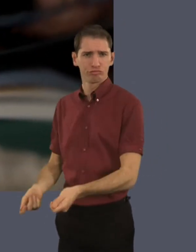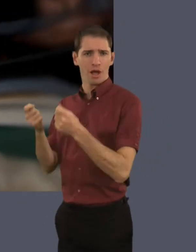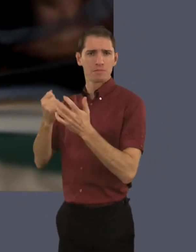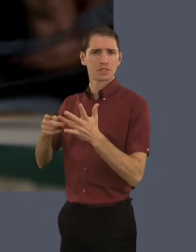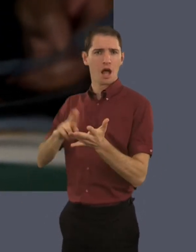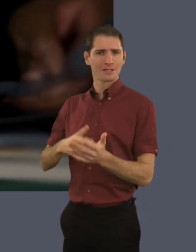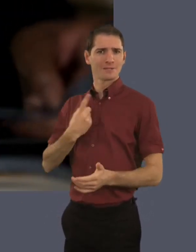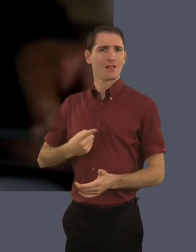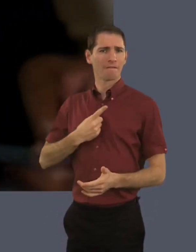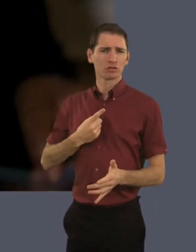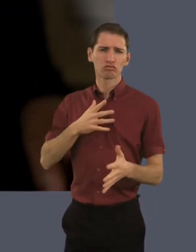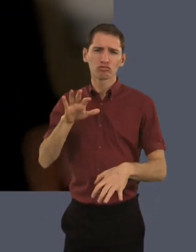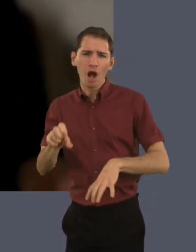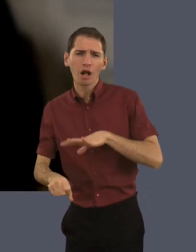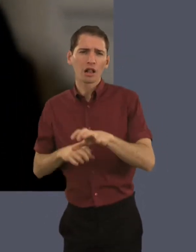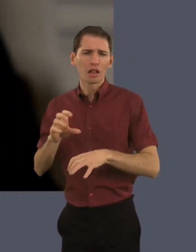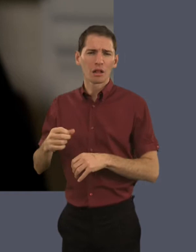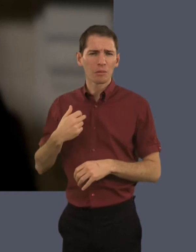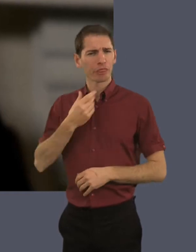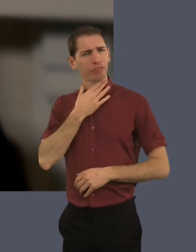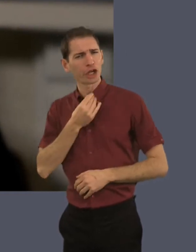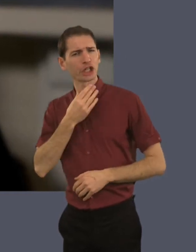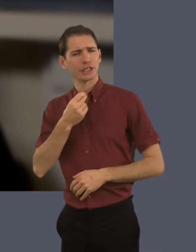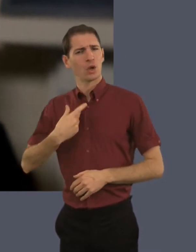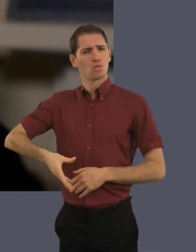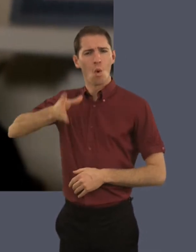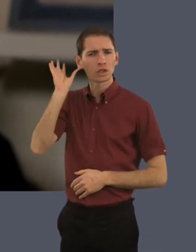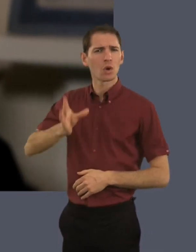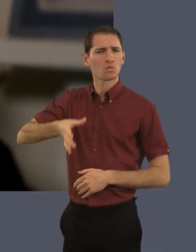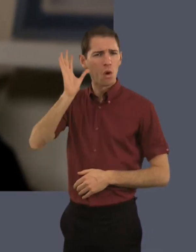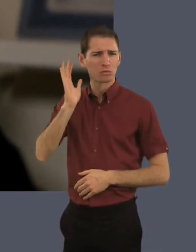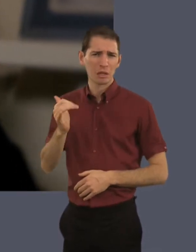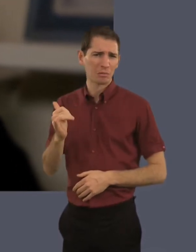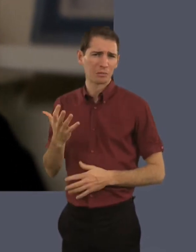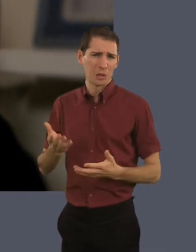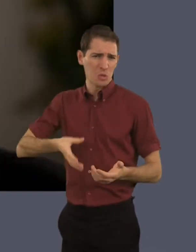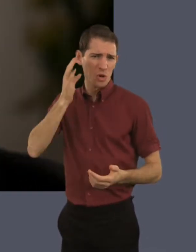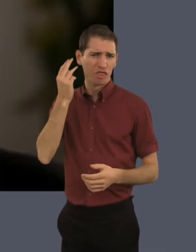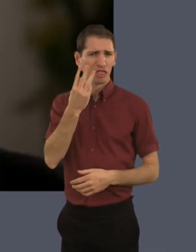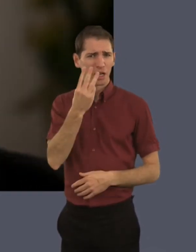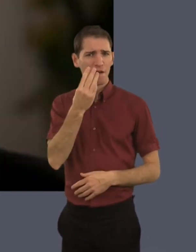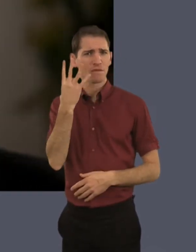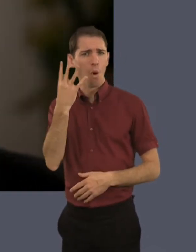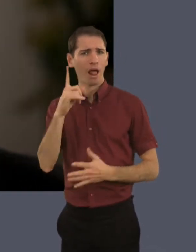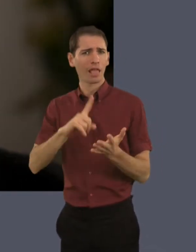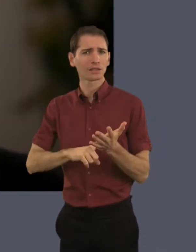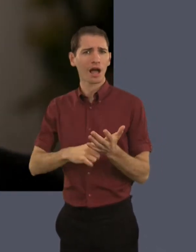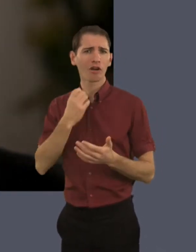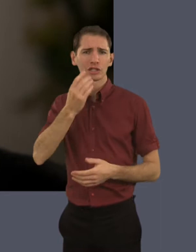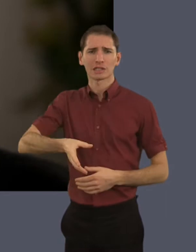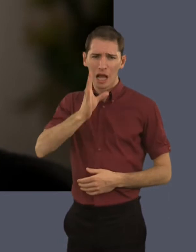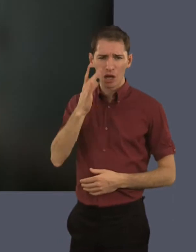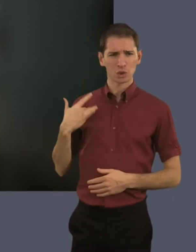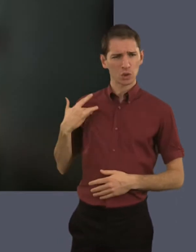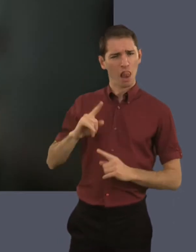work and bringing my son up by myself. It was a struggle. I was drinking quite a lot of water,